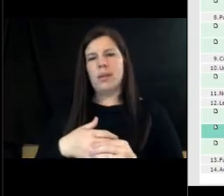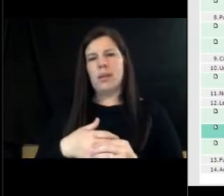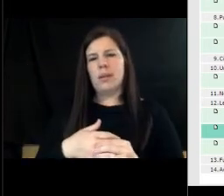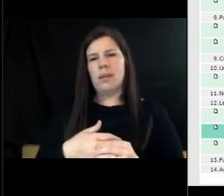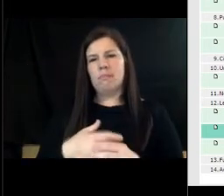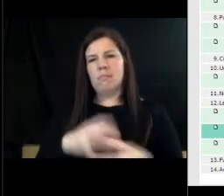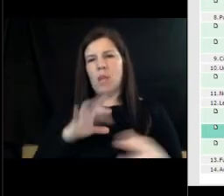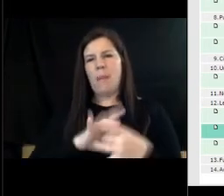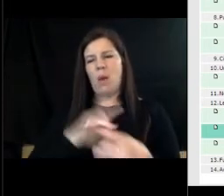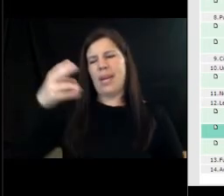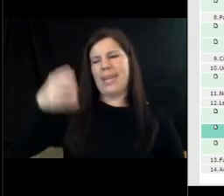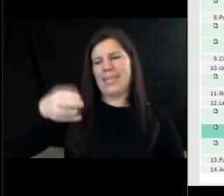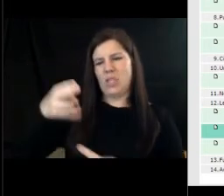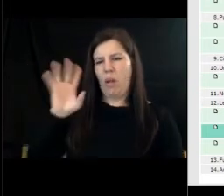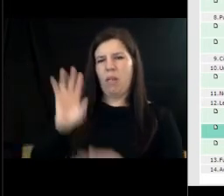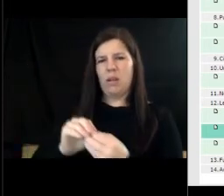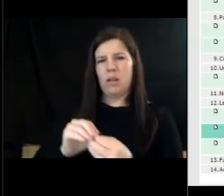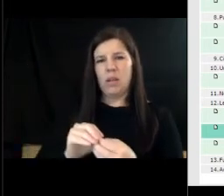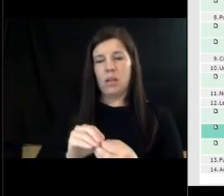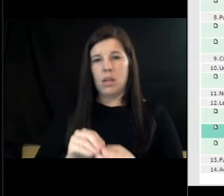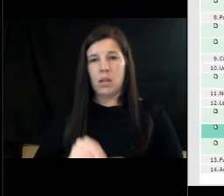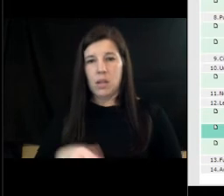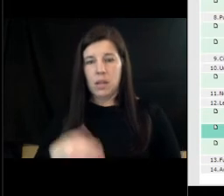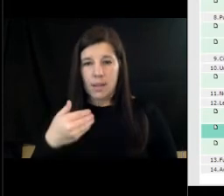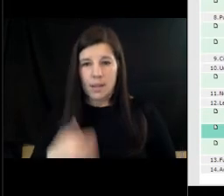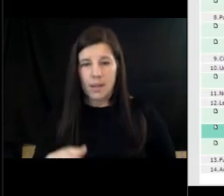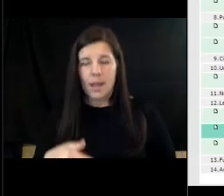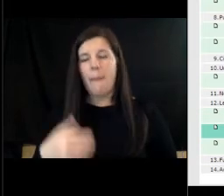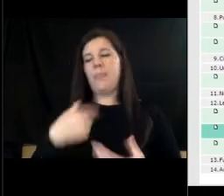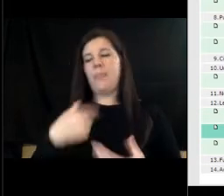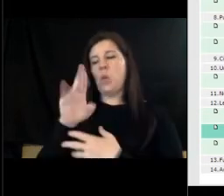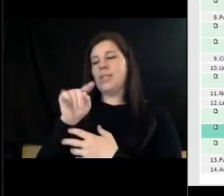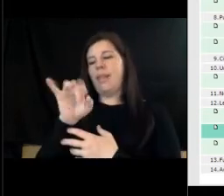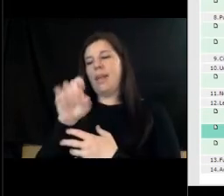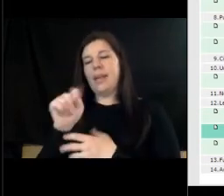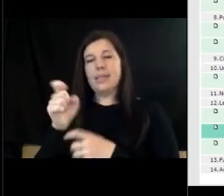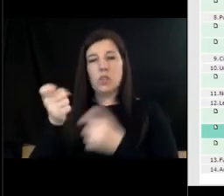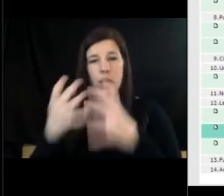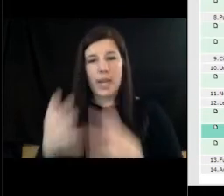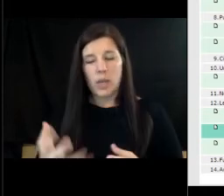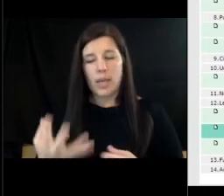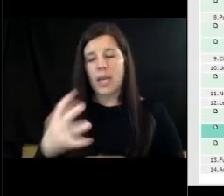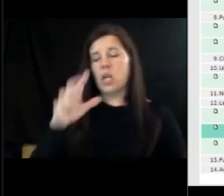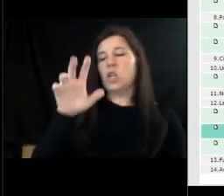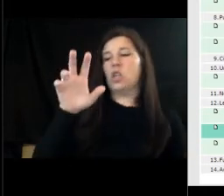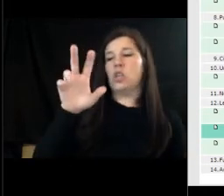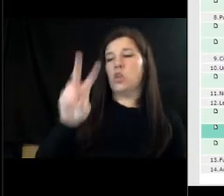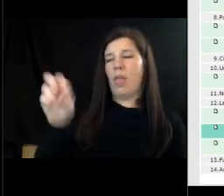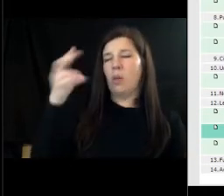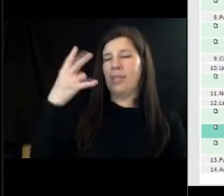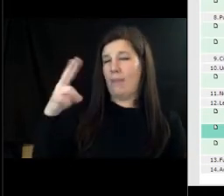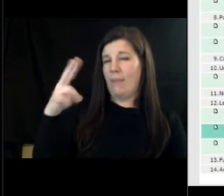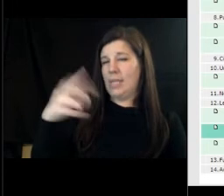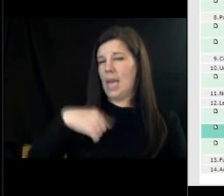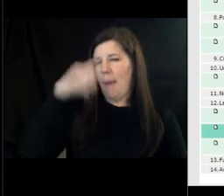context sure poona mccalkutt uh utilities director so in 2017 i think uh